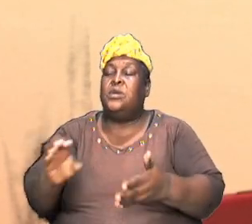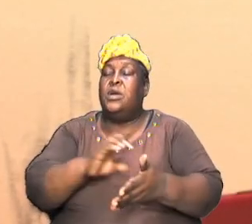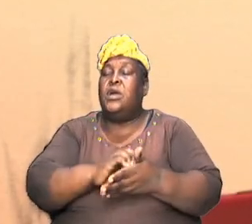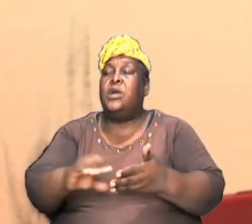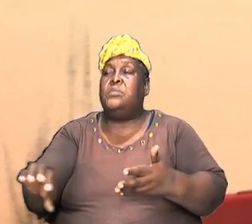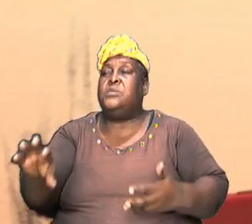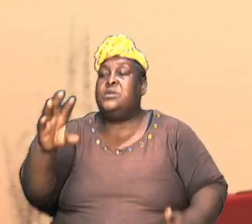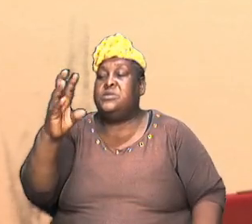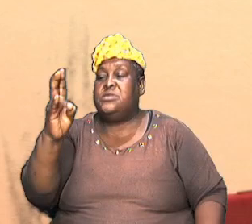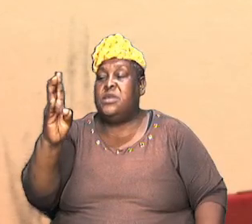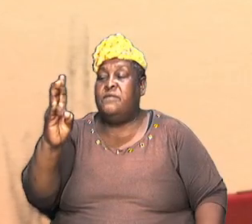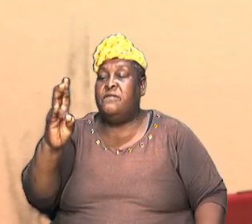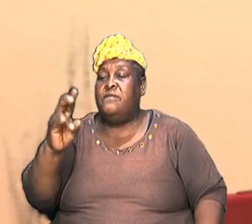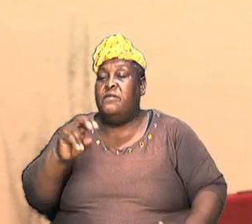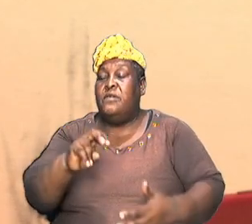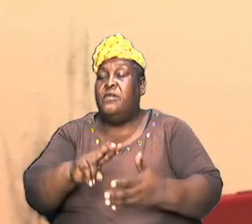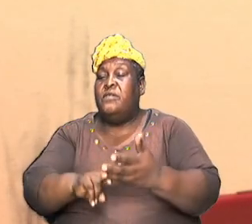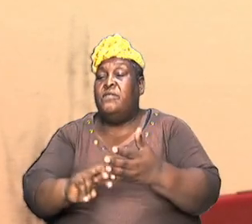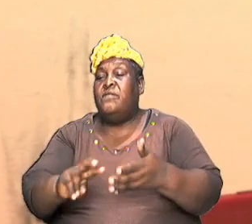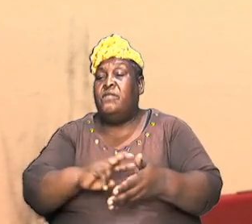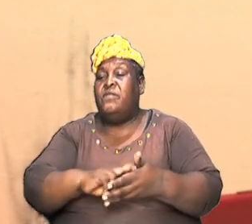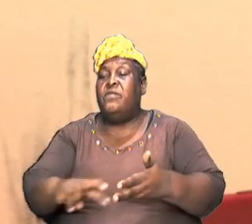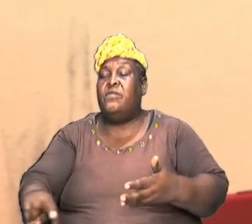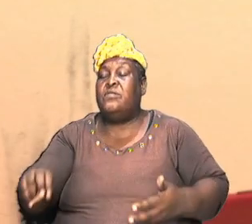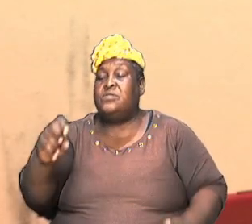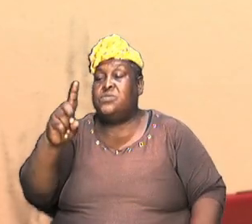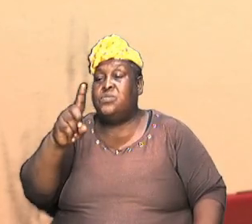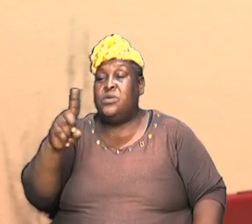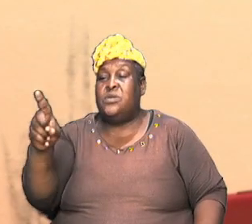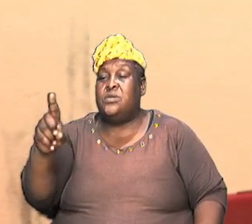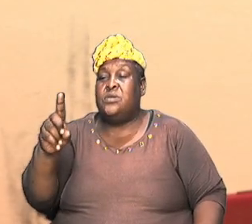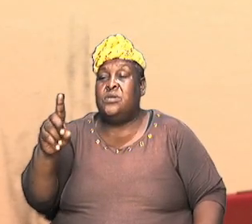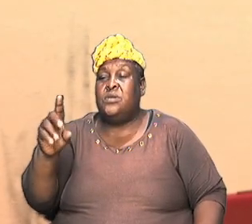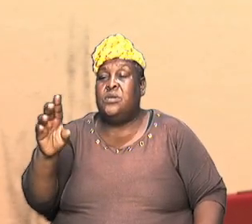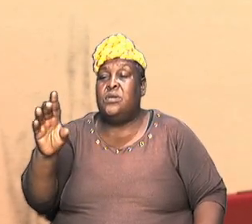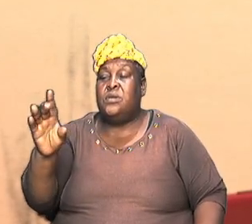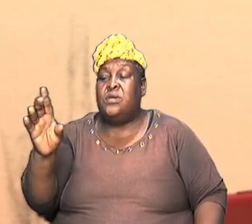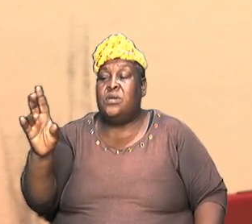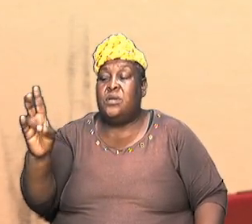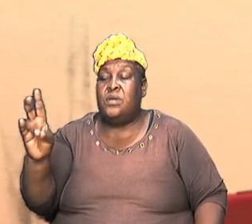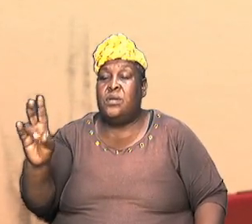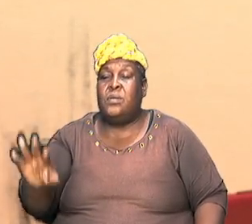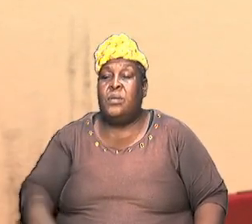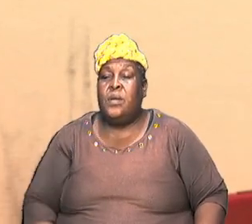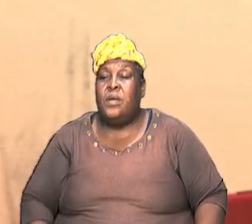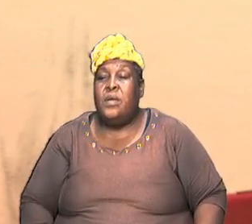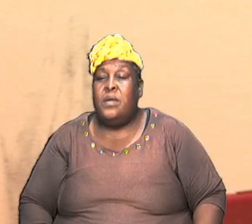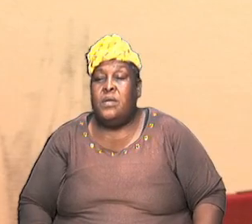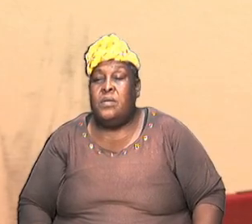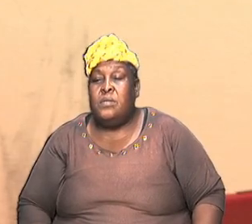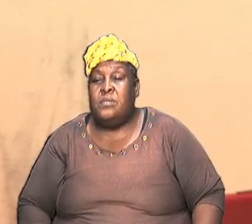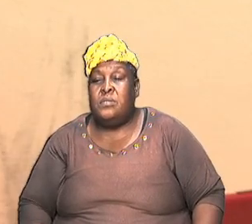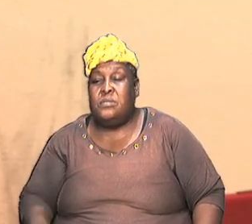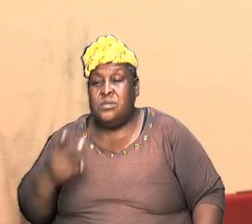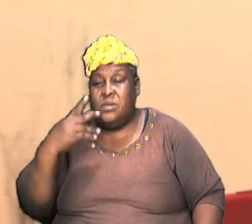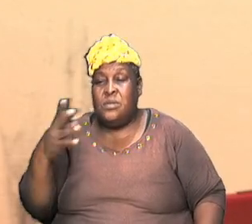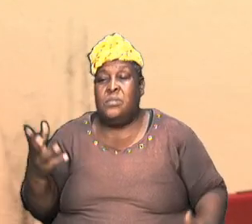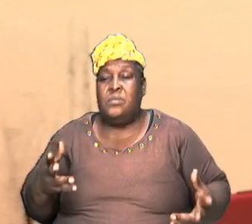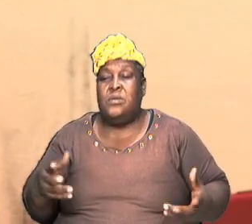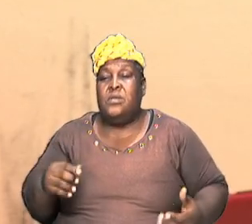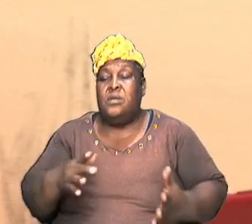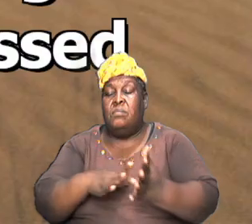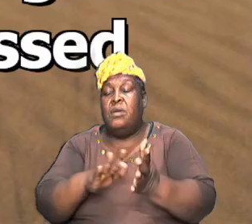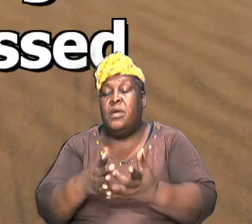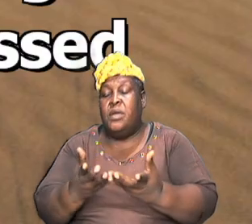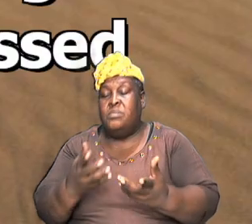take from verse 1 to about verse 3 let us read and see a little bit about Melchizedek and see what the Bible says about him let's